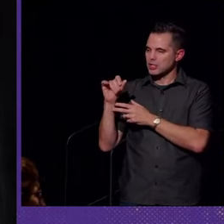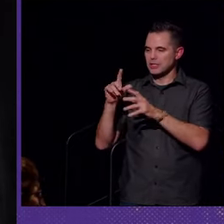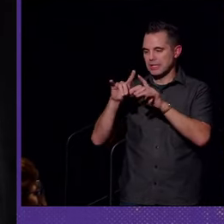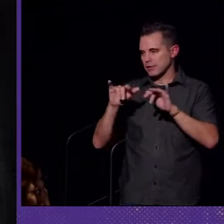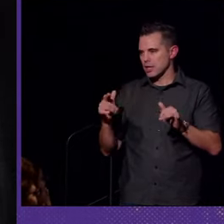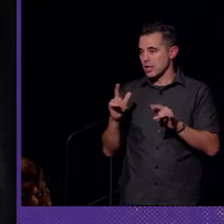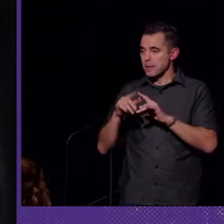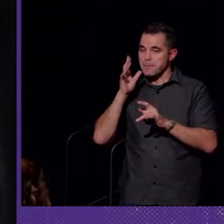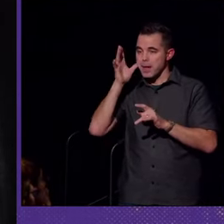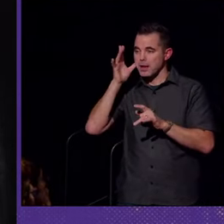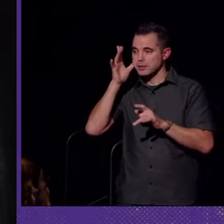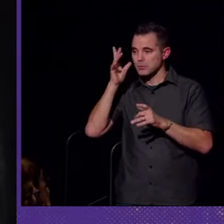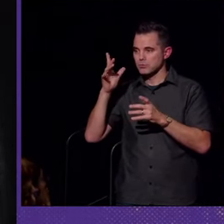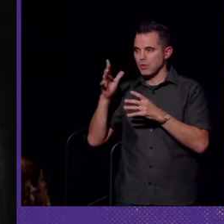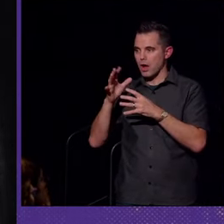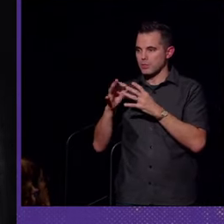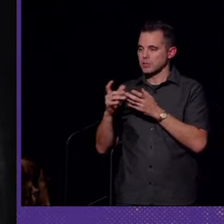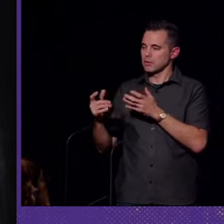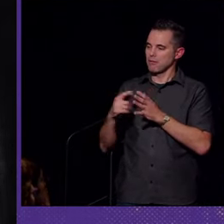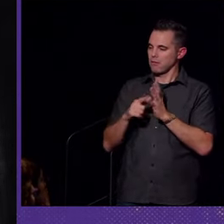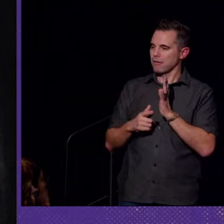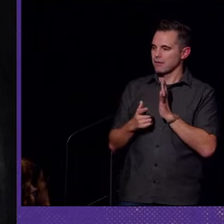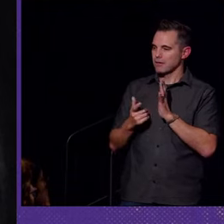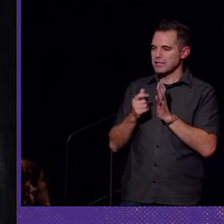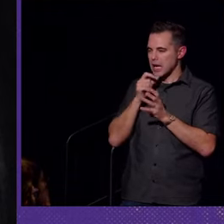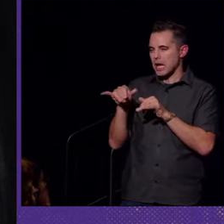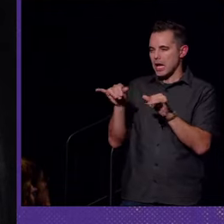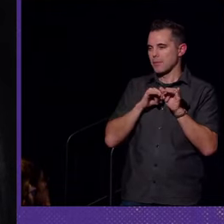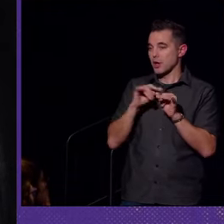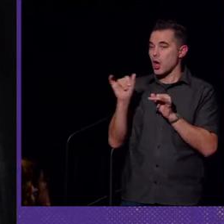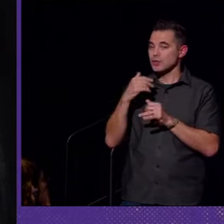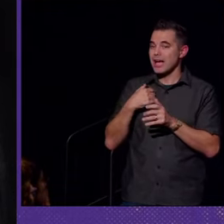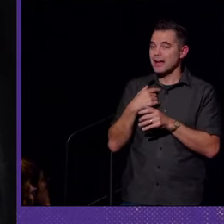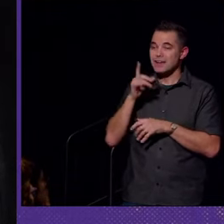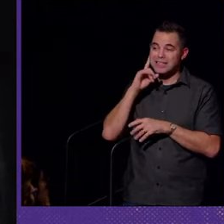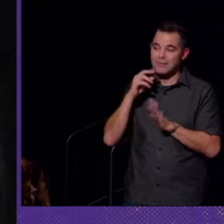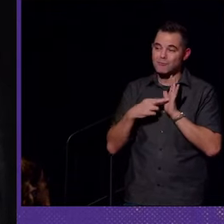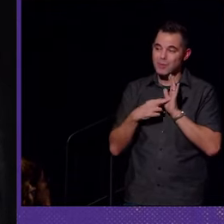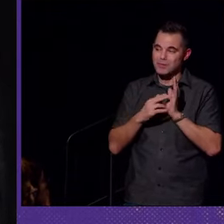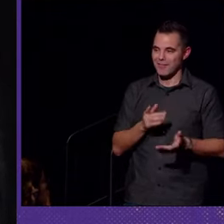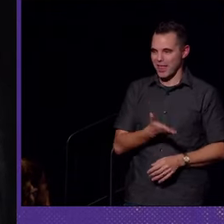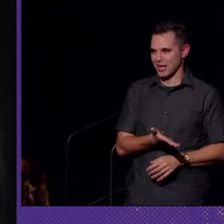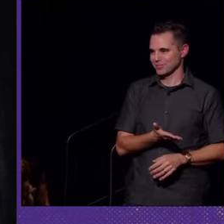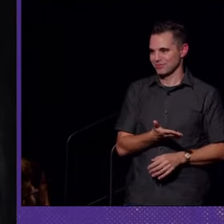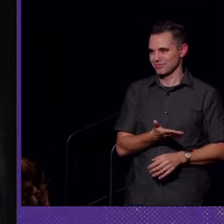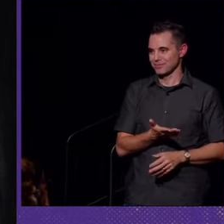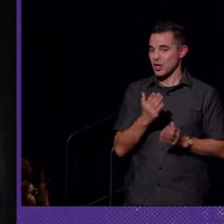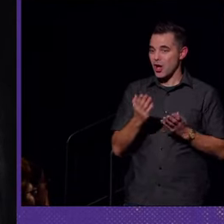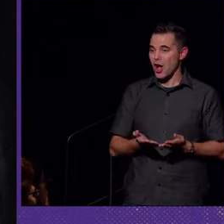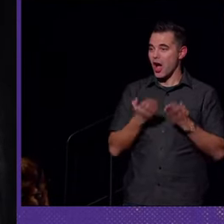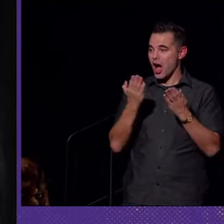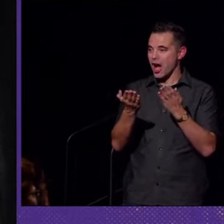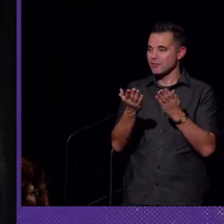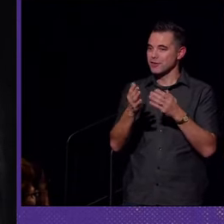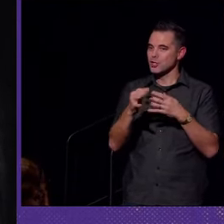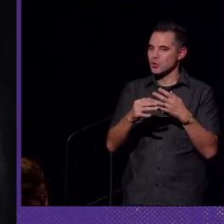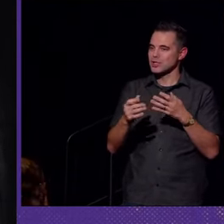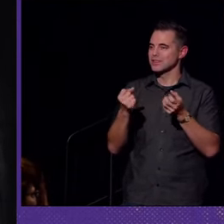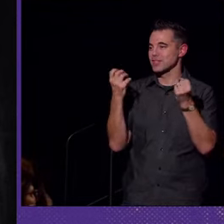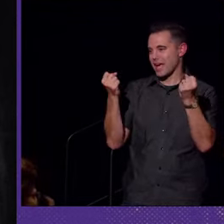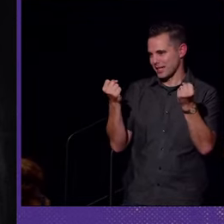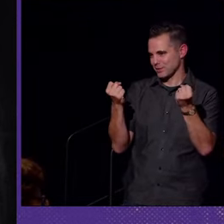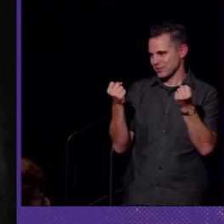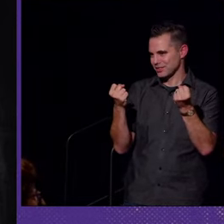cetera, to the parent's option. It's not very common to also have a deaf representative there to offer the choice of sign